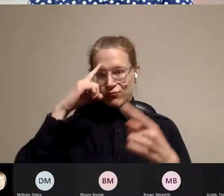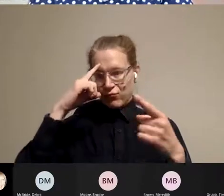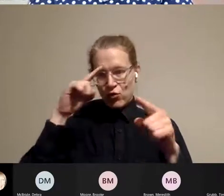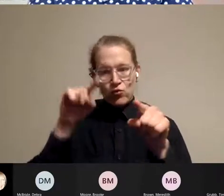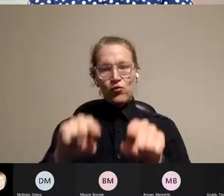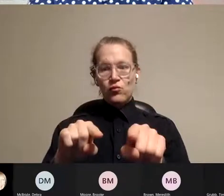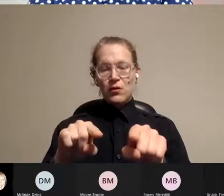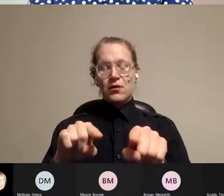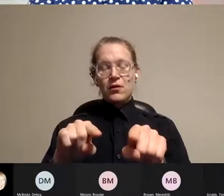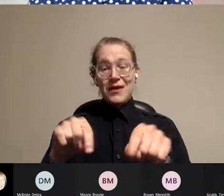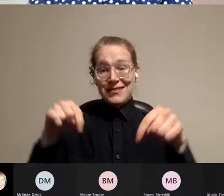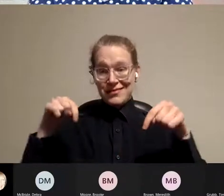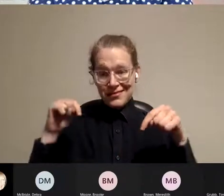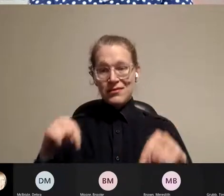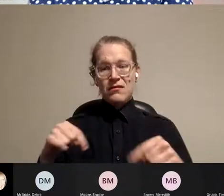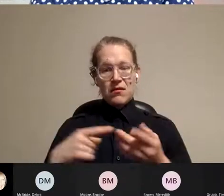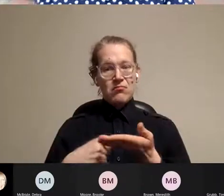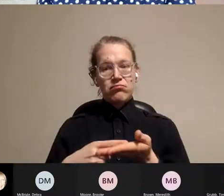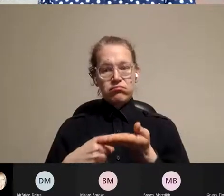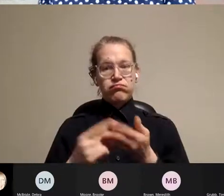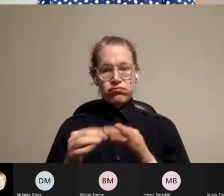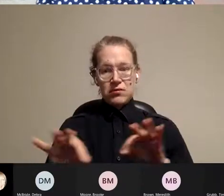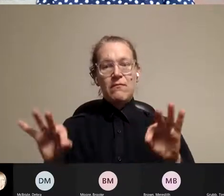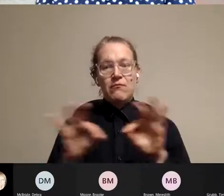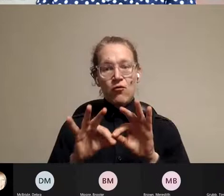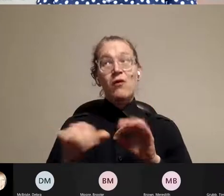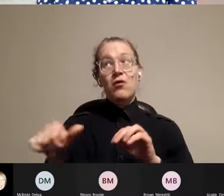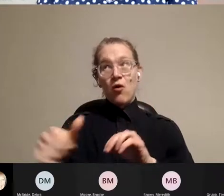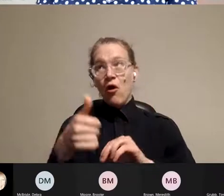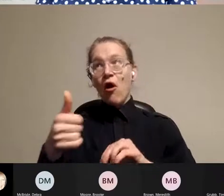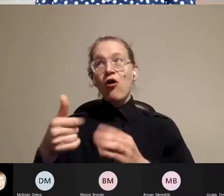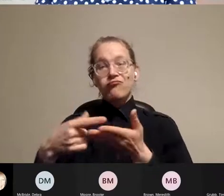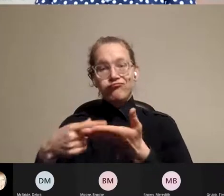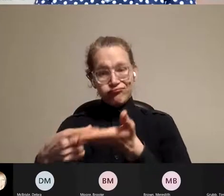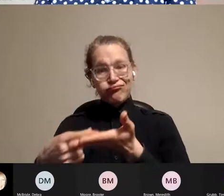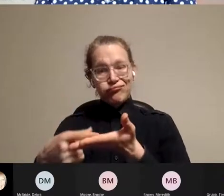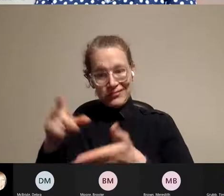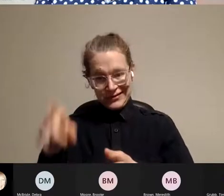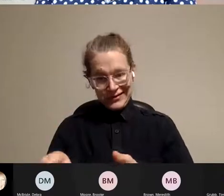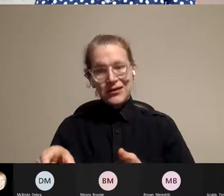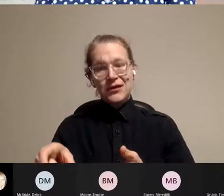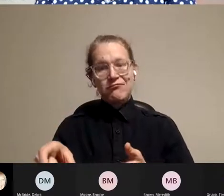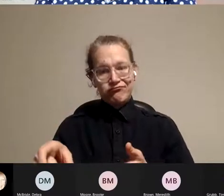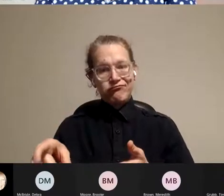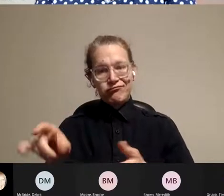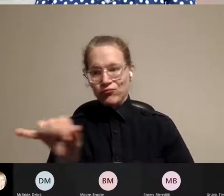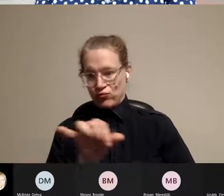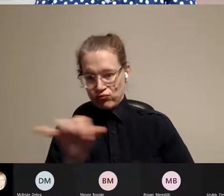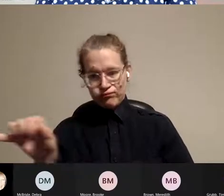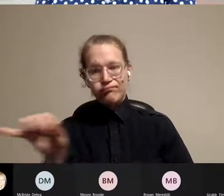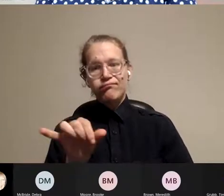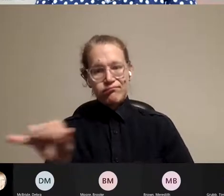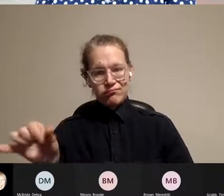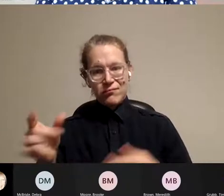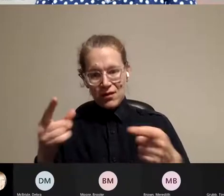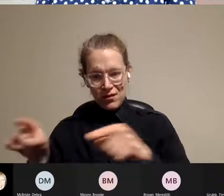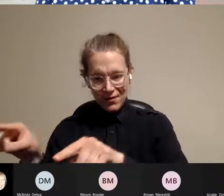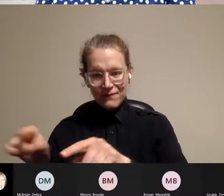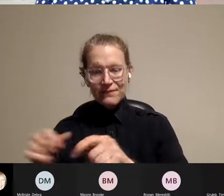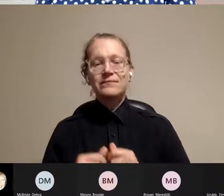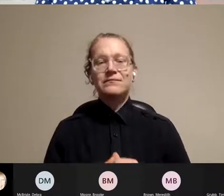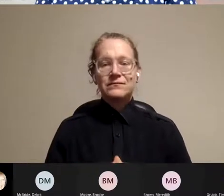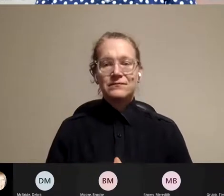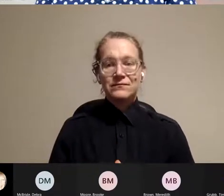many conversations that needs to continue happening. And that it's the not